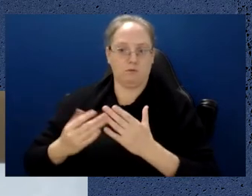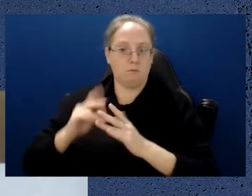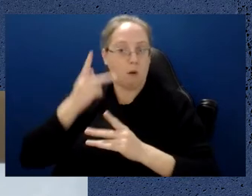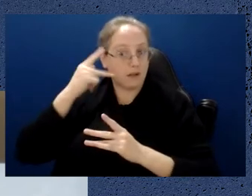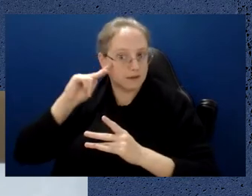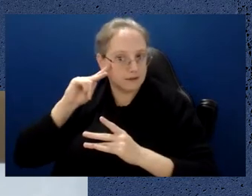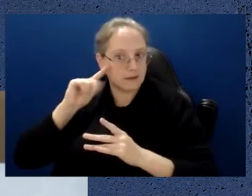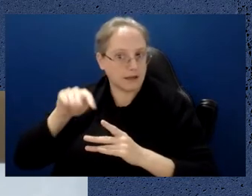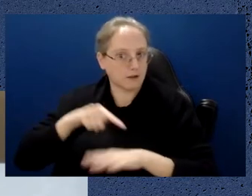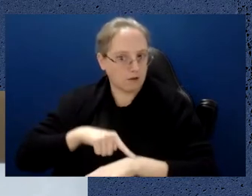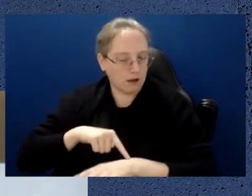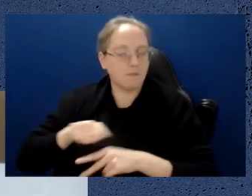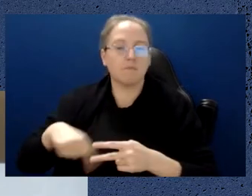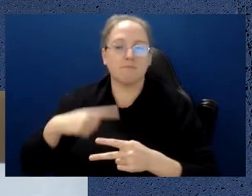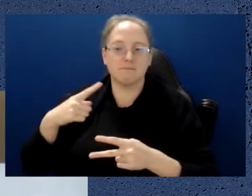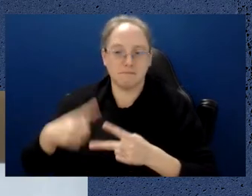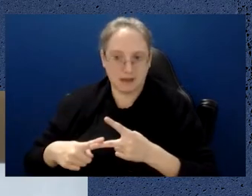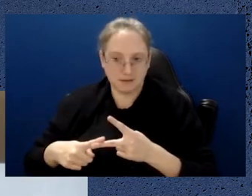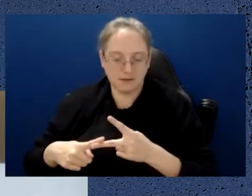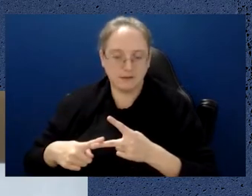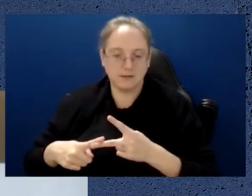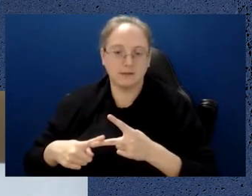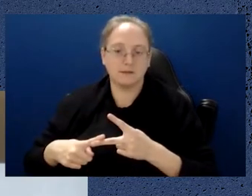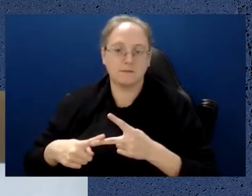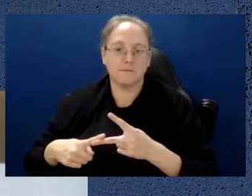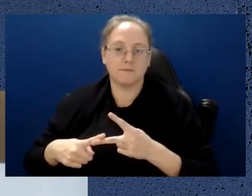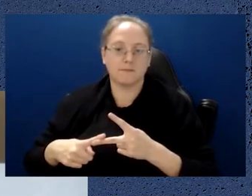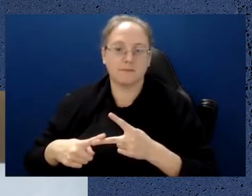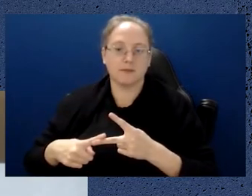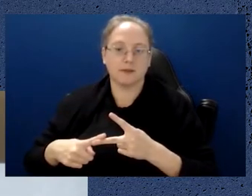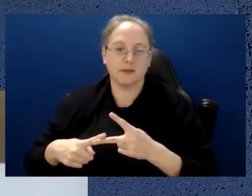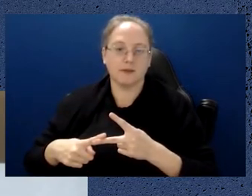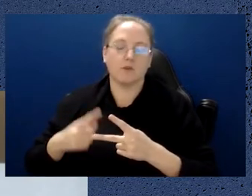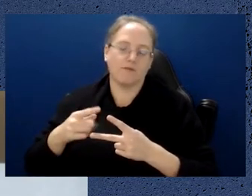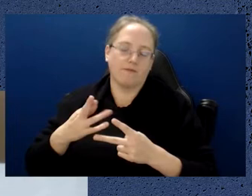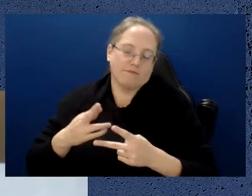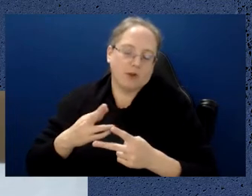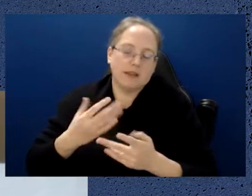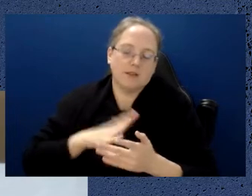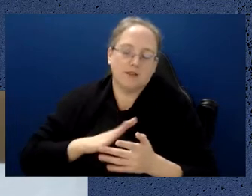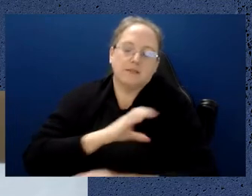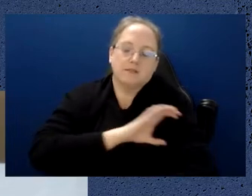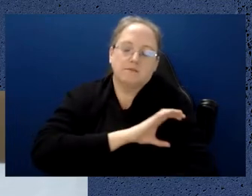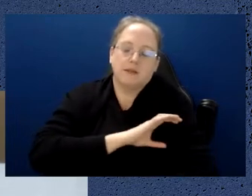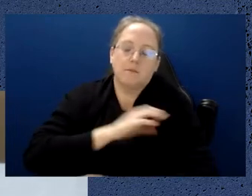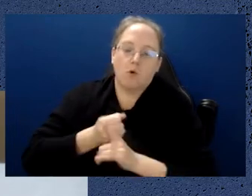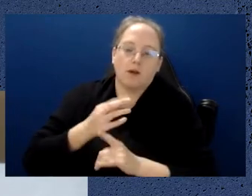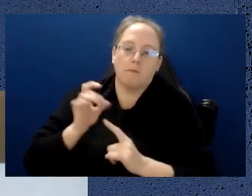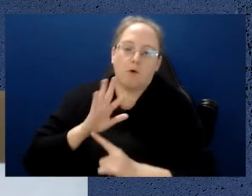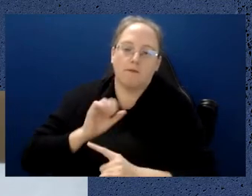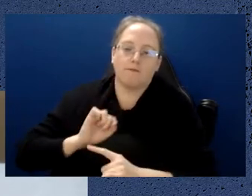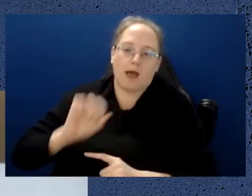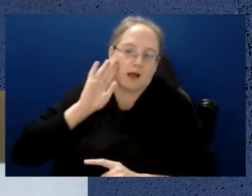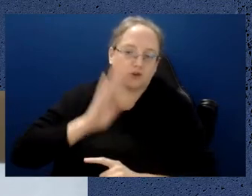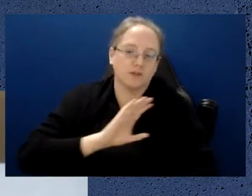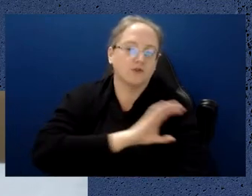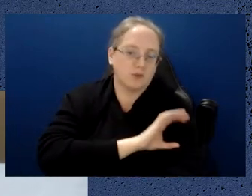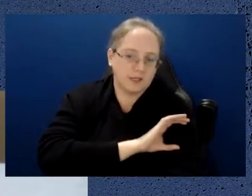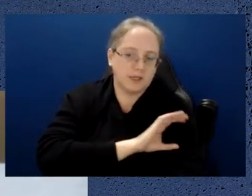strategically important in terms of the geopolitics of the day. Both in a security sense,